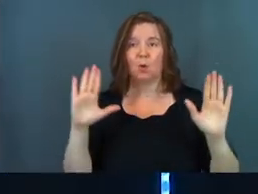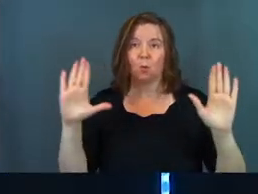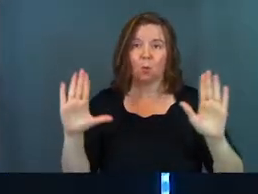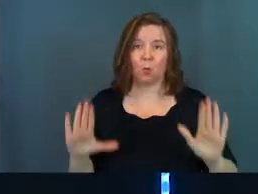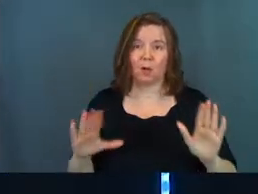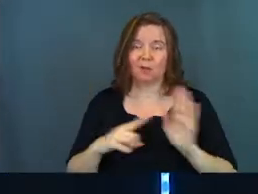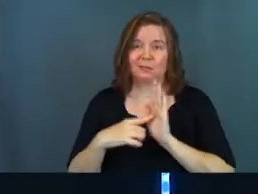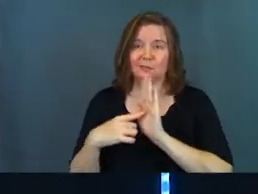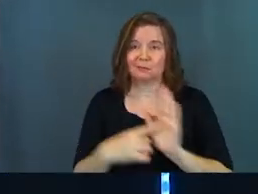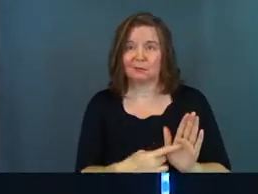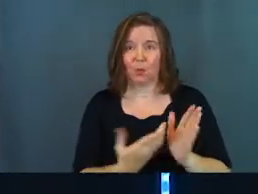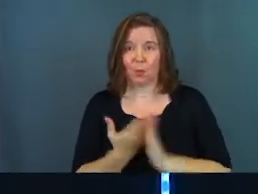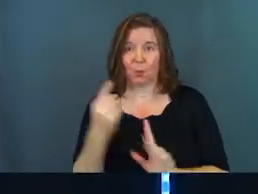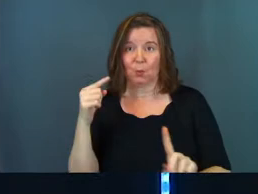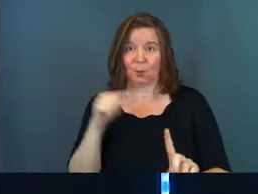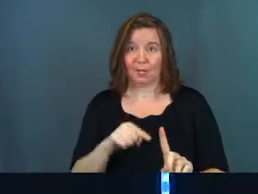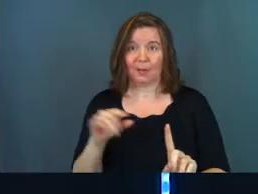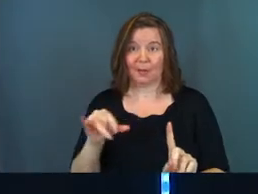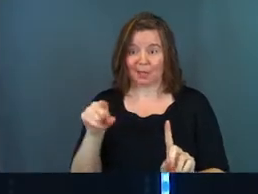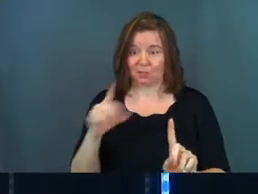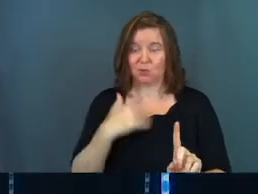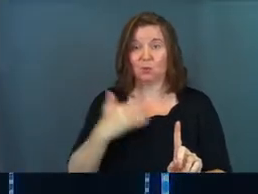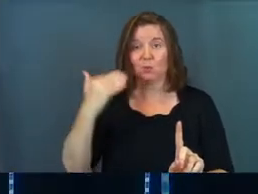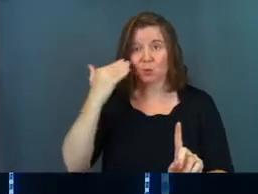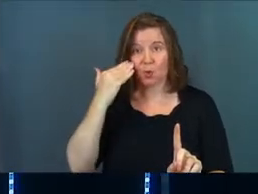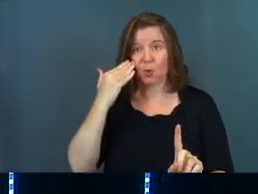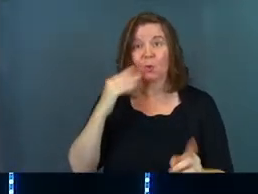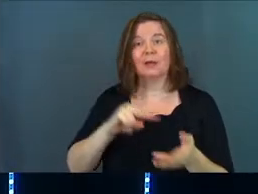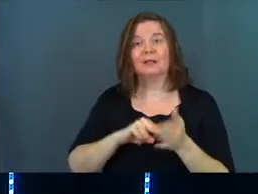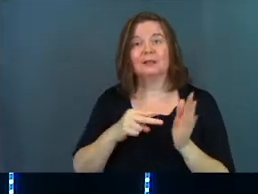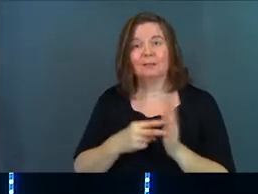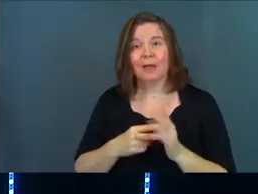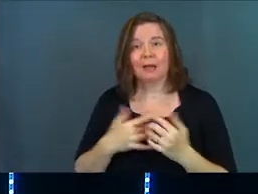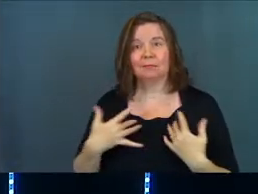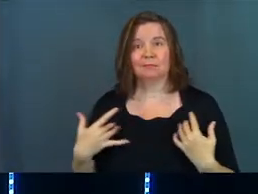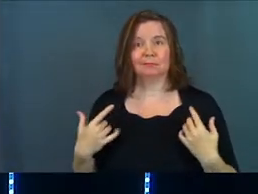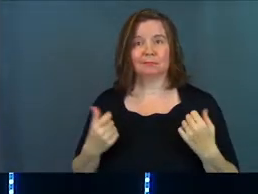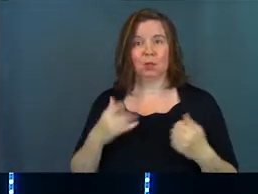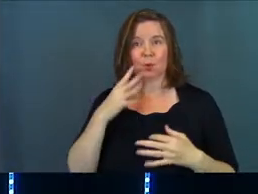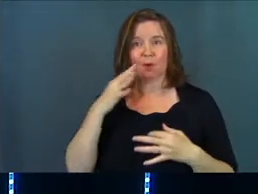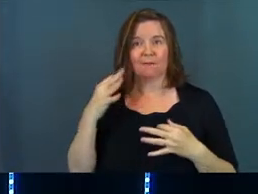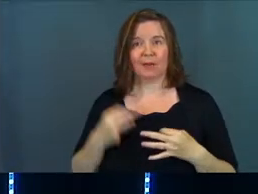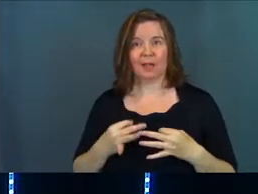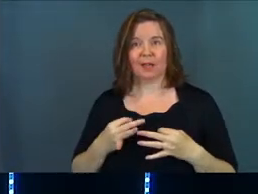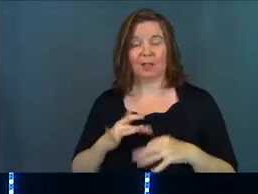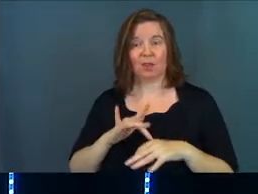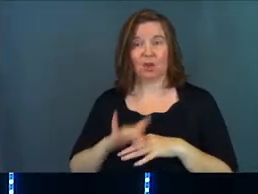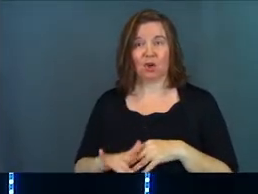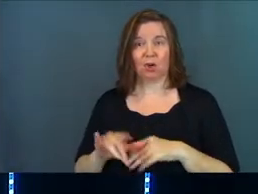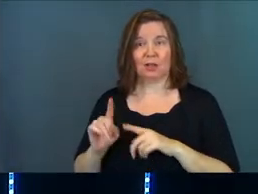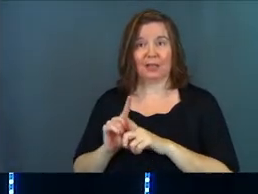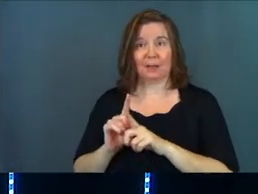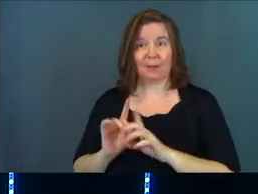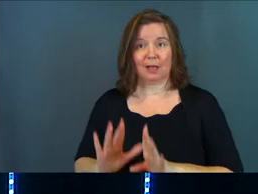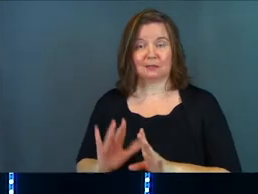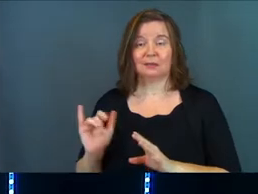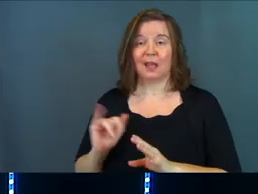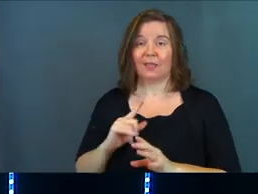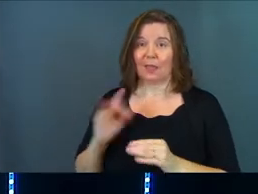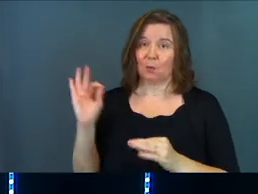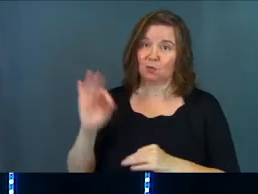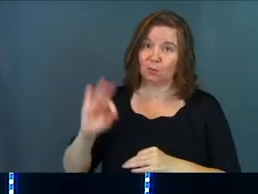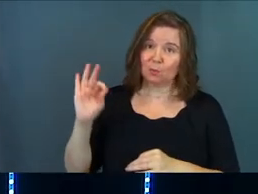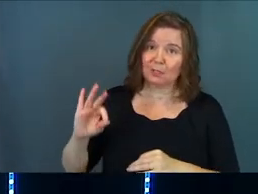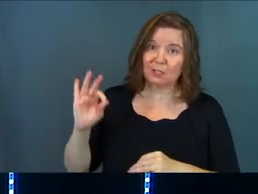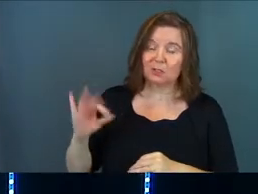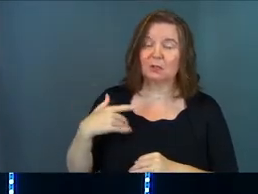wonders, and signs through him as you well know. It's meant to build your faith. The early apostles, as they were